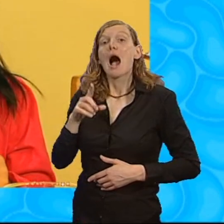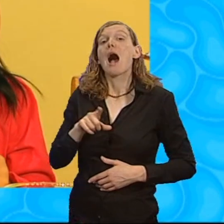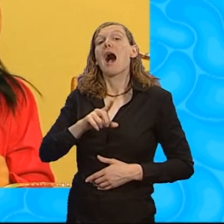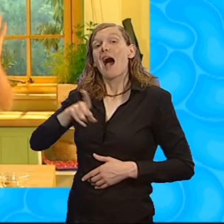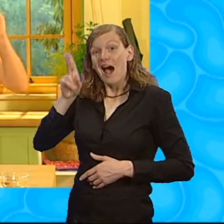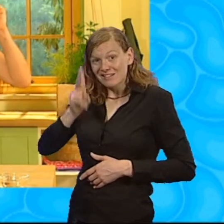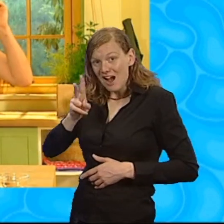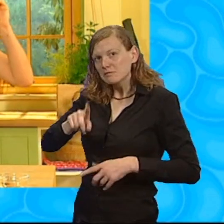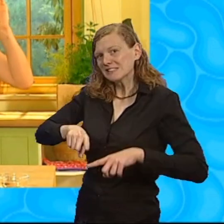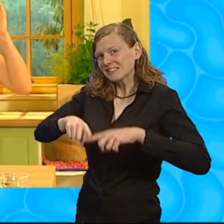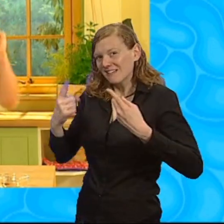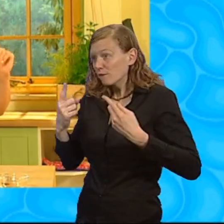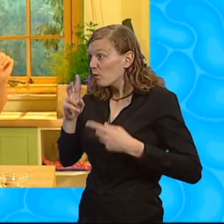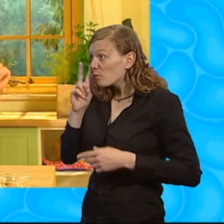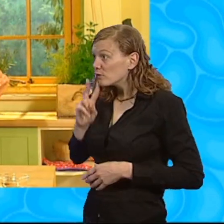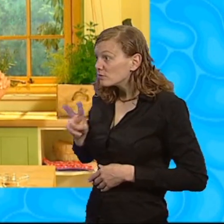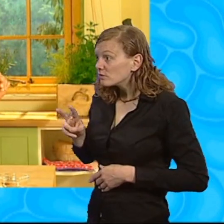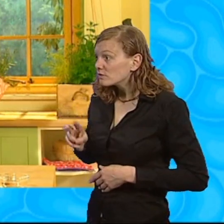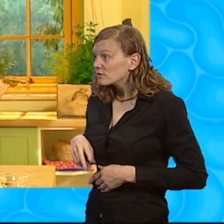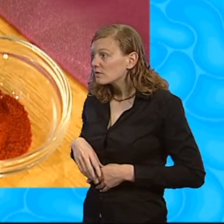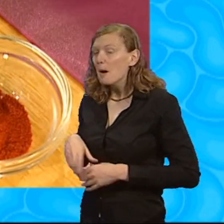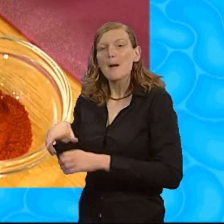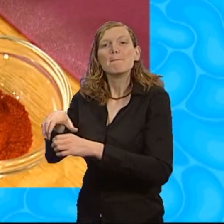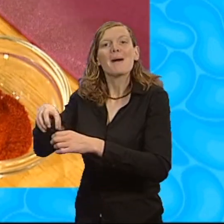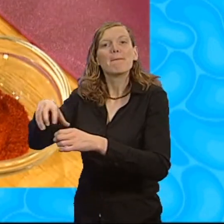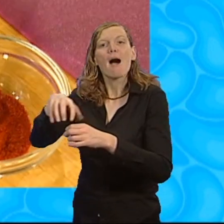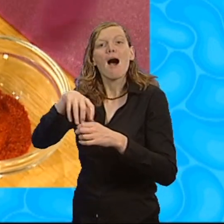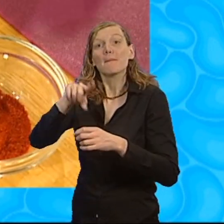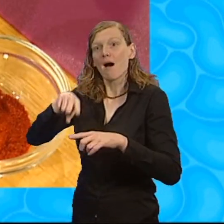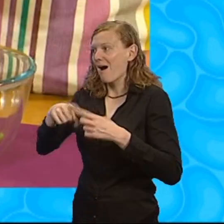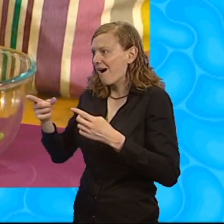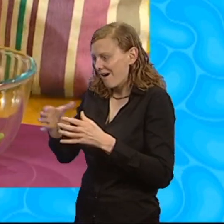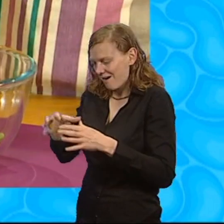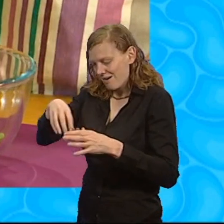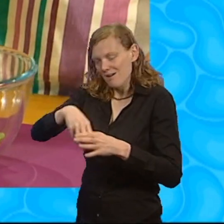And now, get your pinchy fingers out again. For the last bit, we're going to get a pinch of pepper.